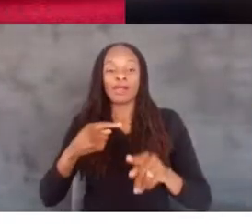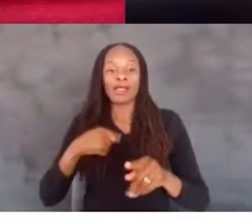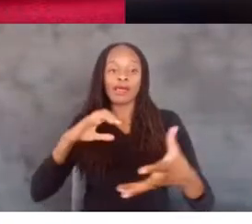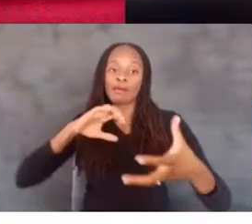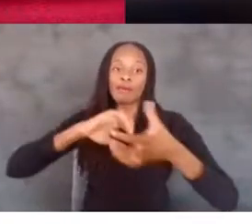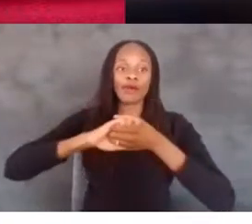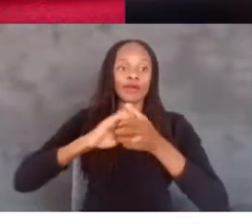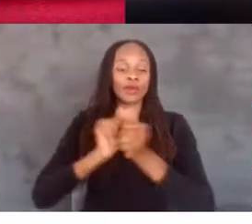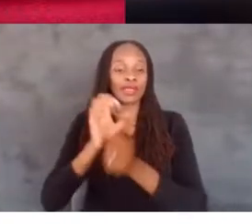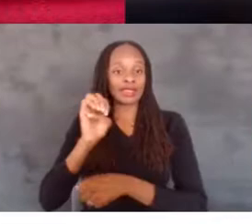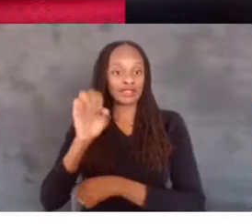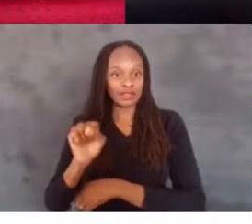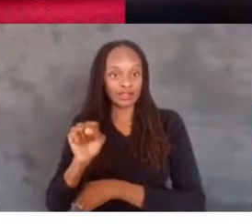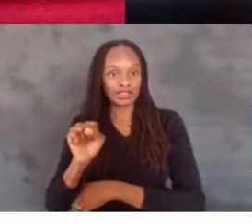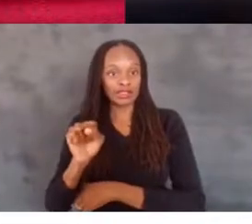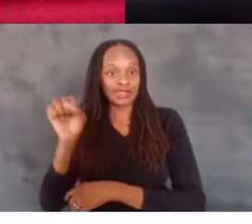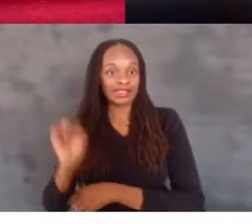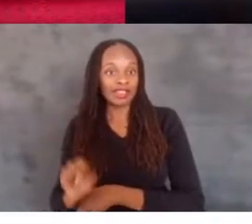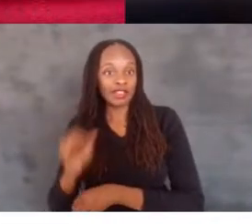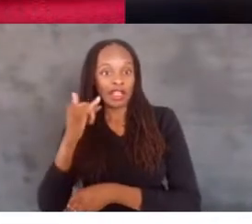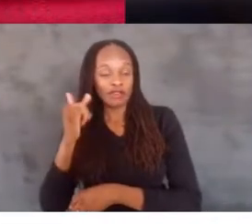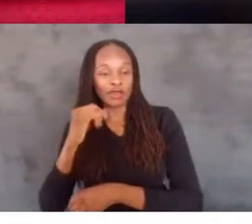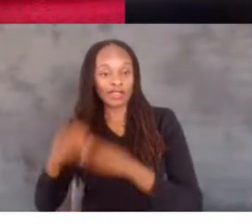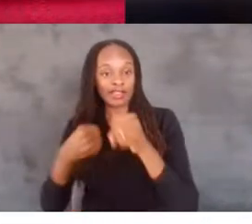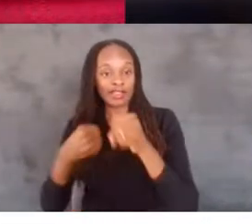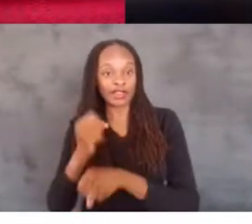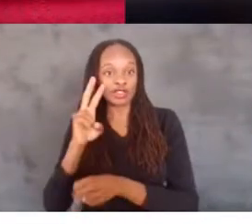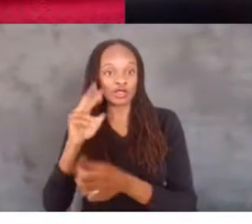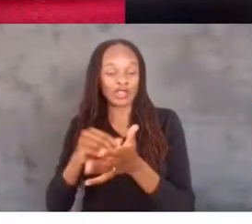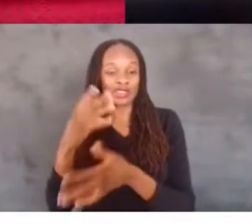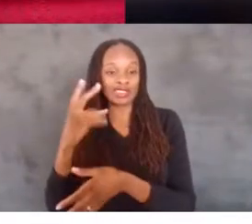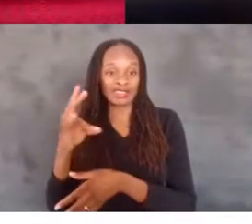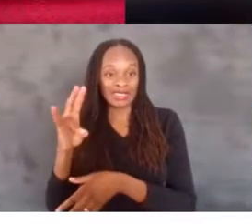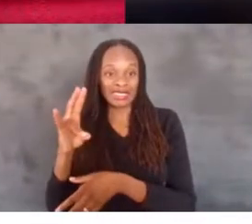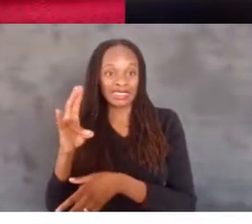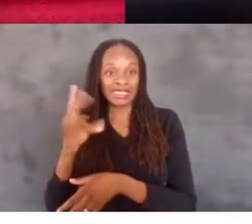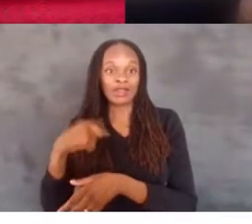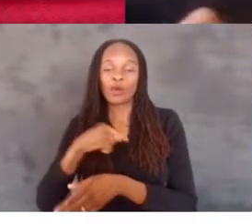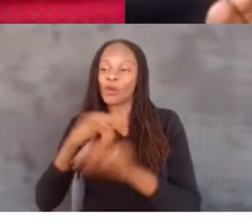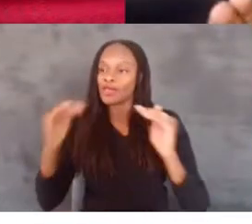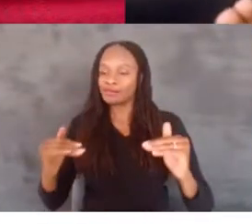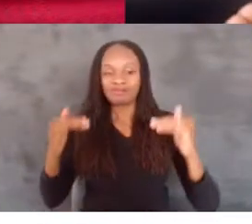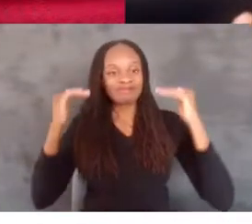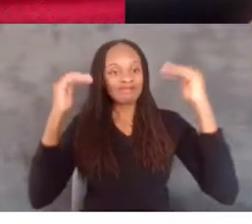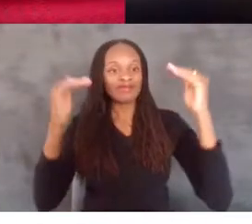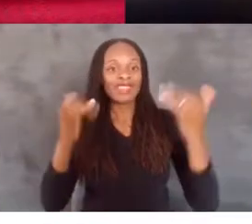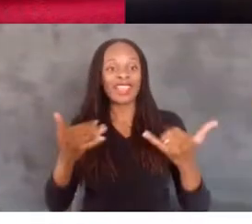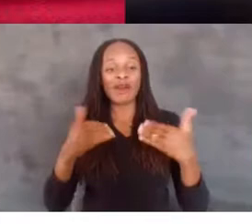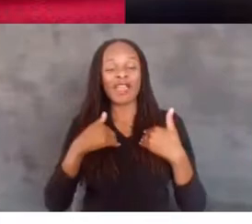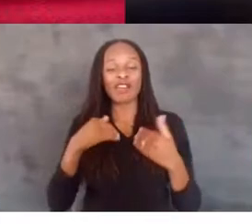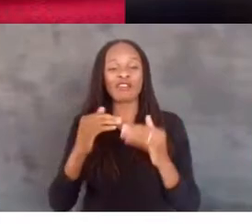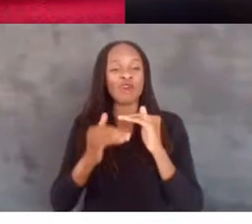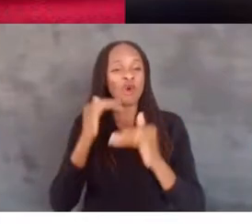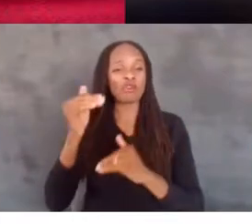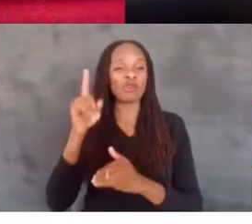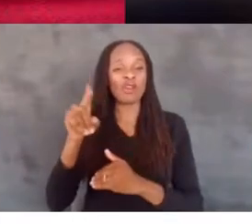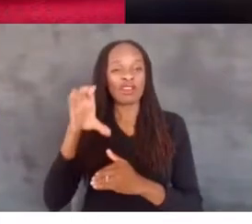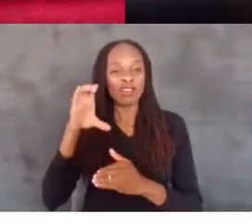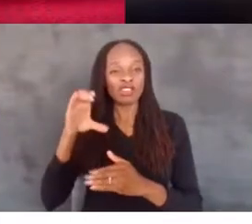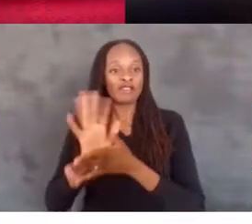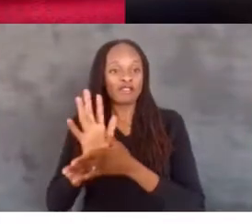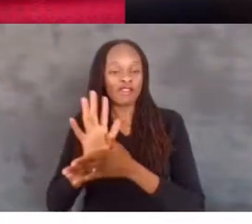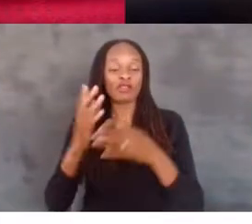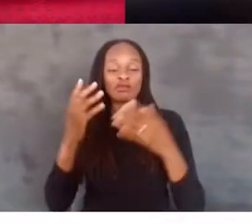in 2017, we took it to the next level. To date, we've had hundreds of films that have created countless success